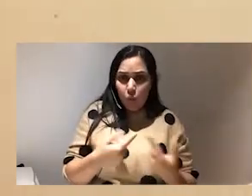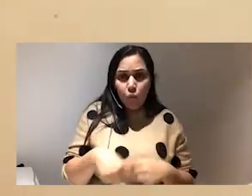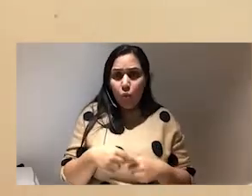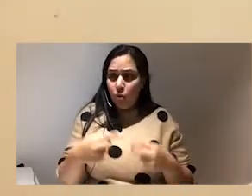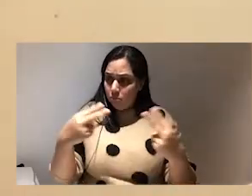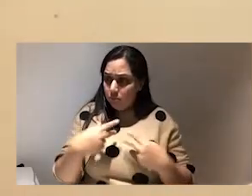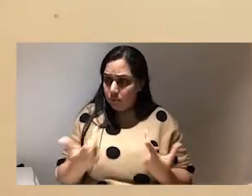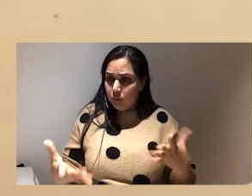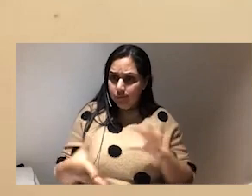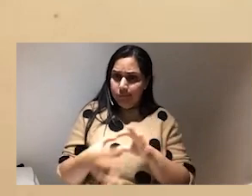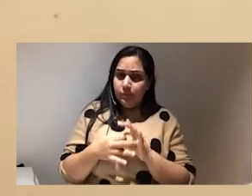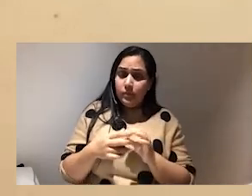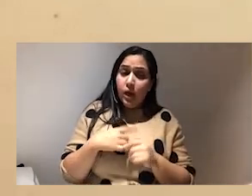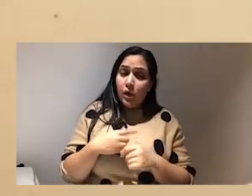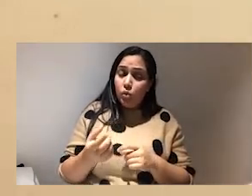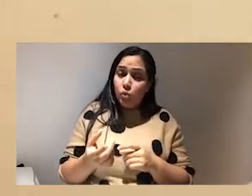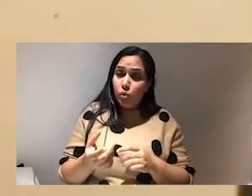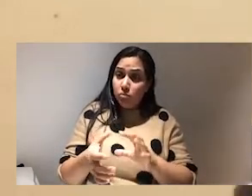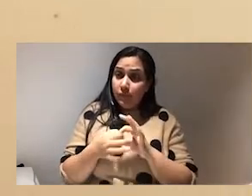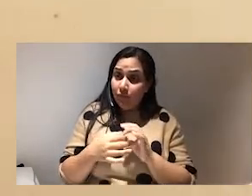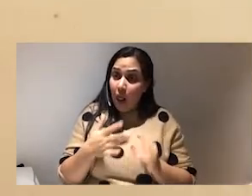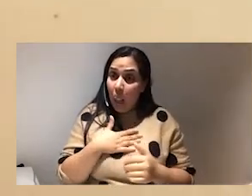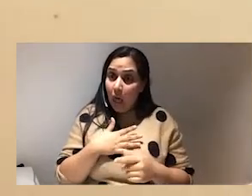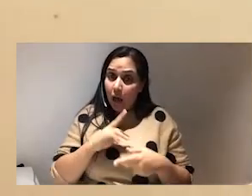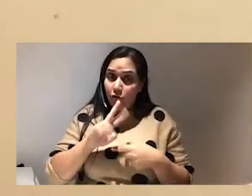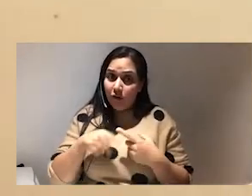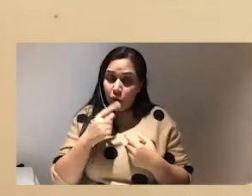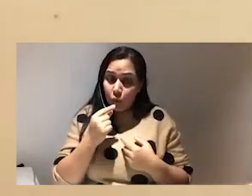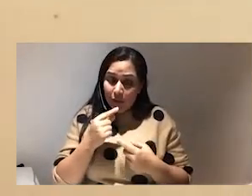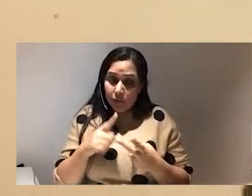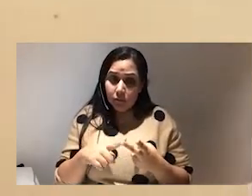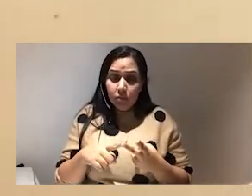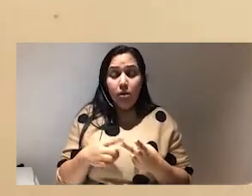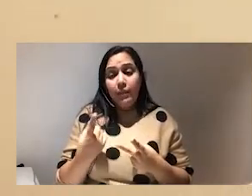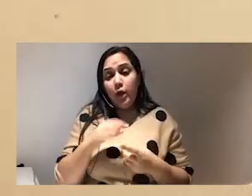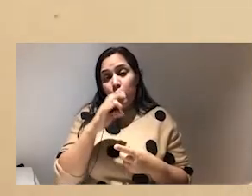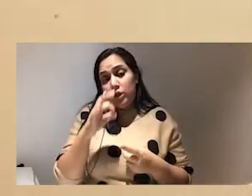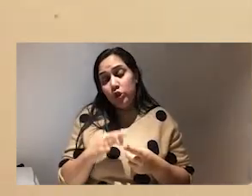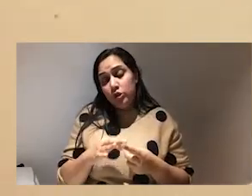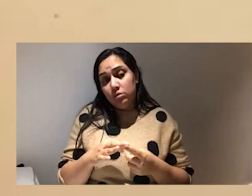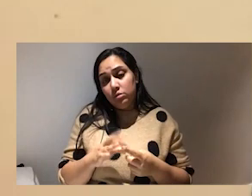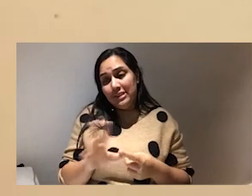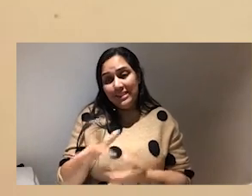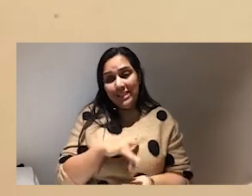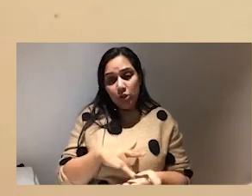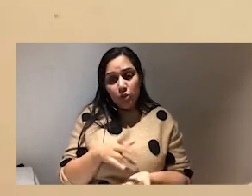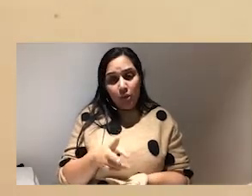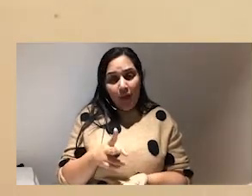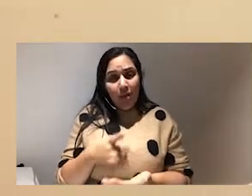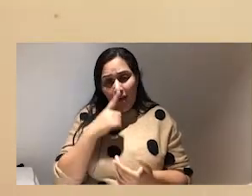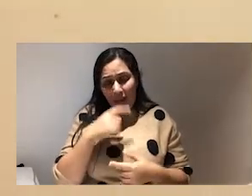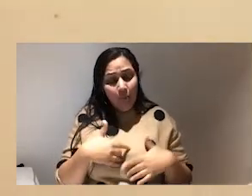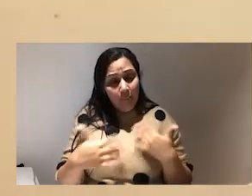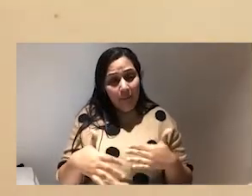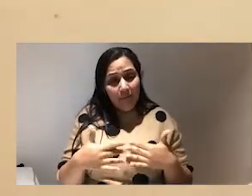are you showing up for likes or retweets and i think that kind of sent that kind of question centers you again it grounds you again it can be really painful